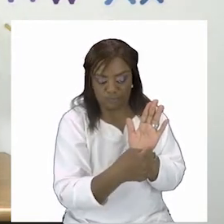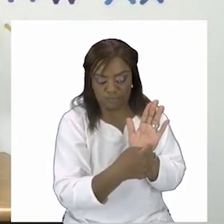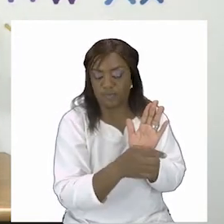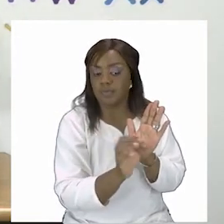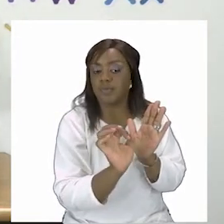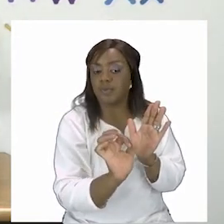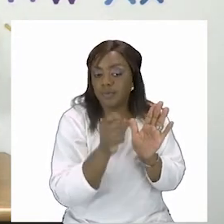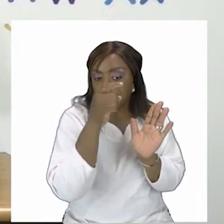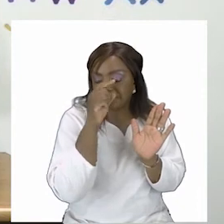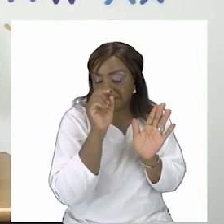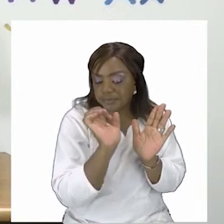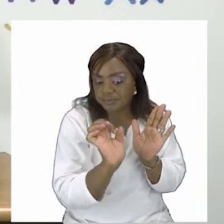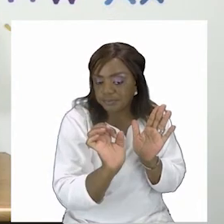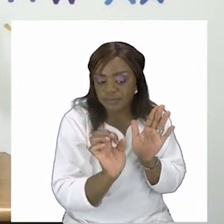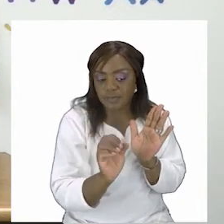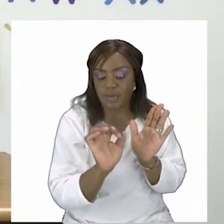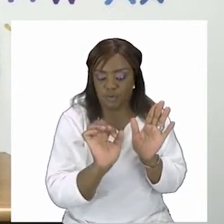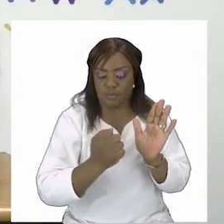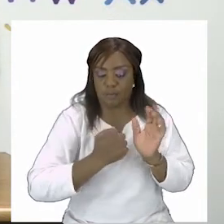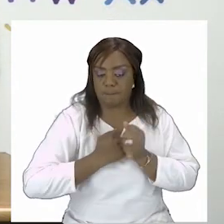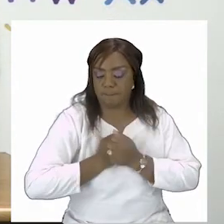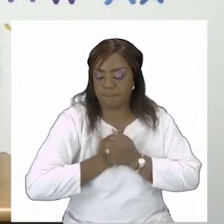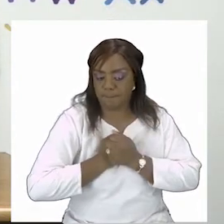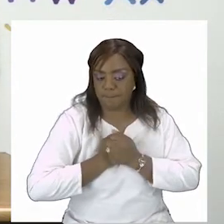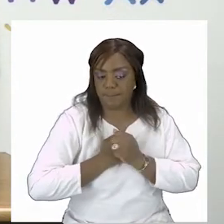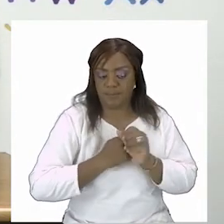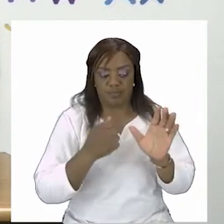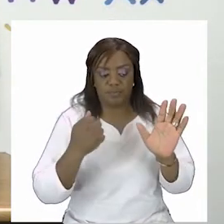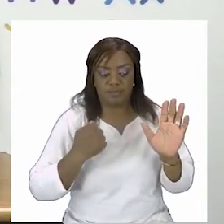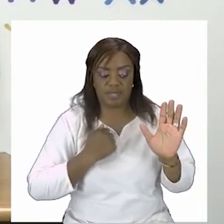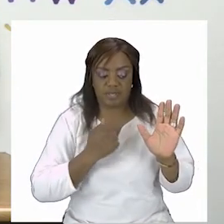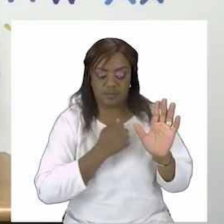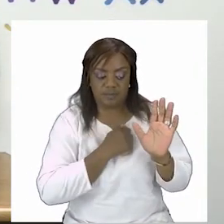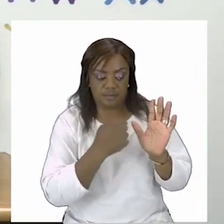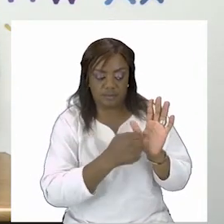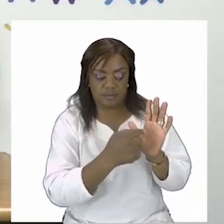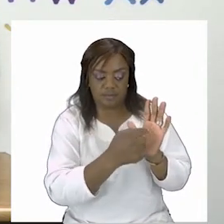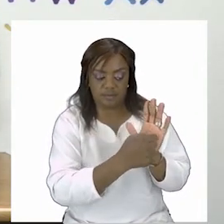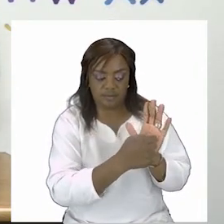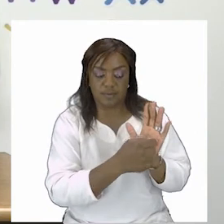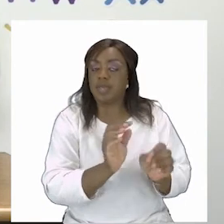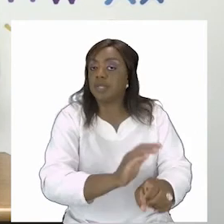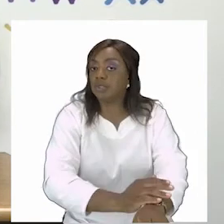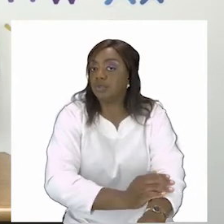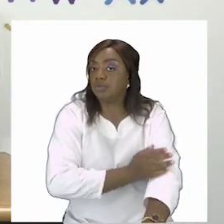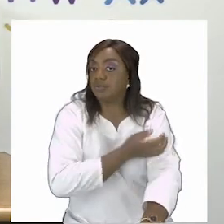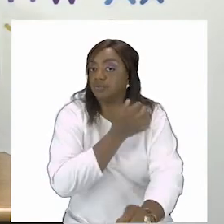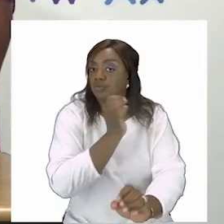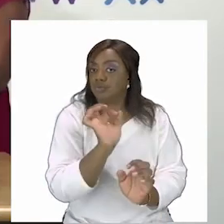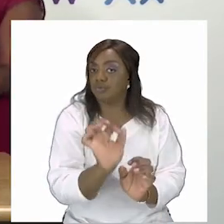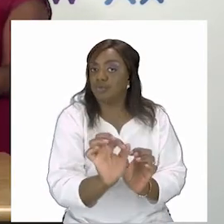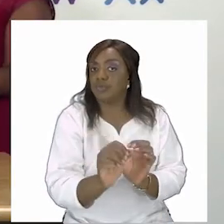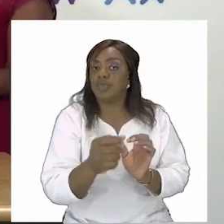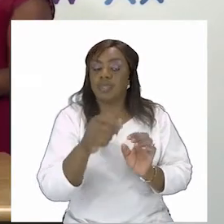are mother and father and your sibling is your sister sister on